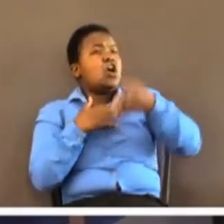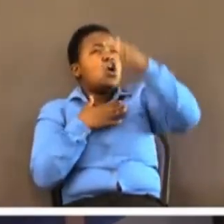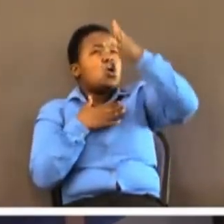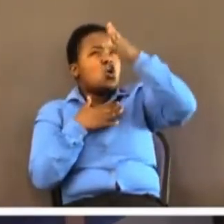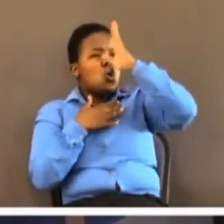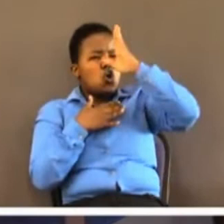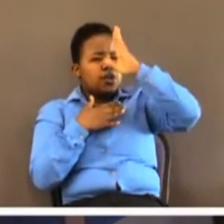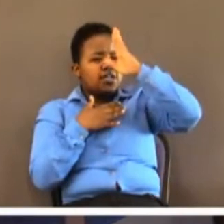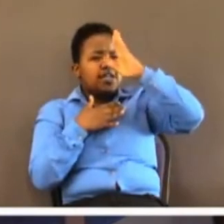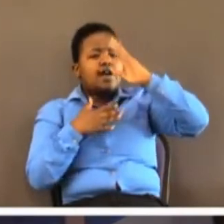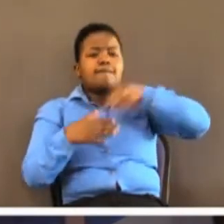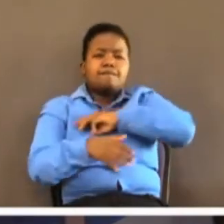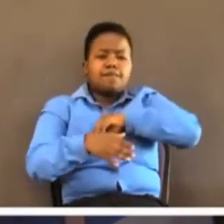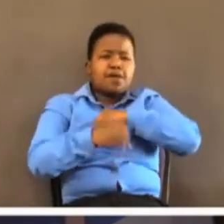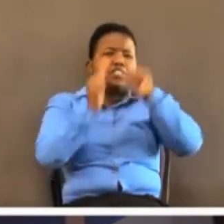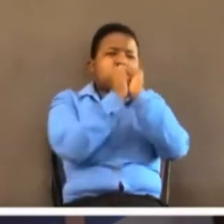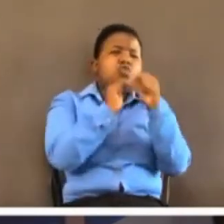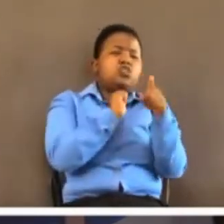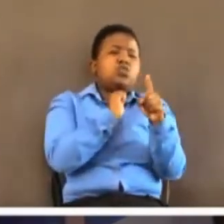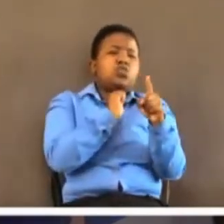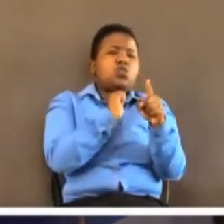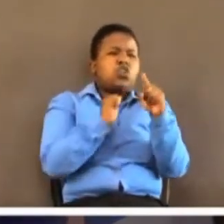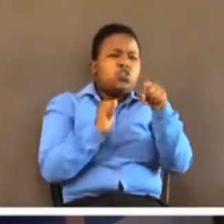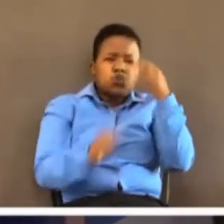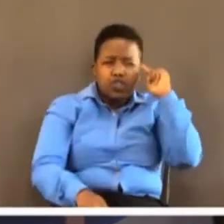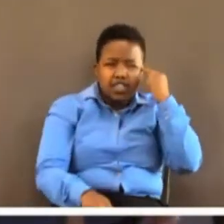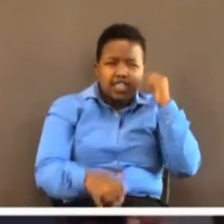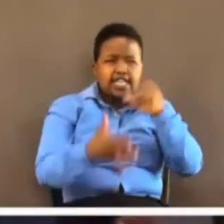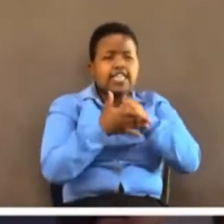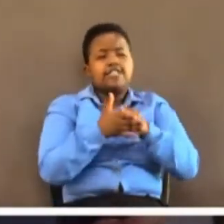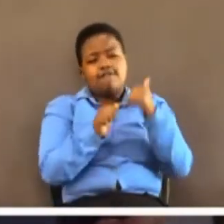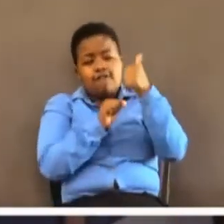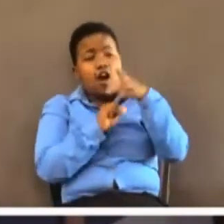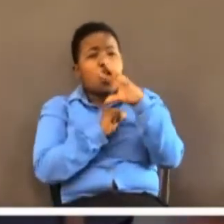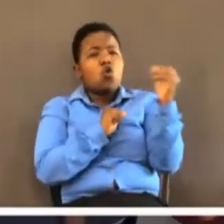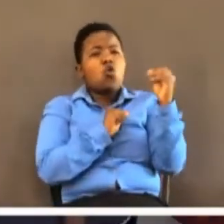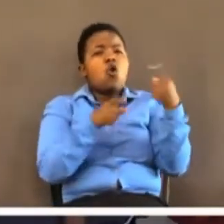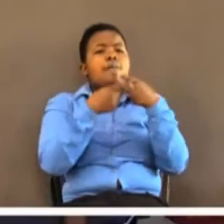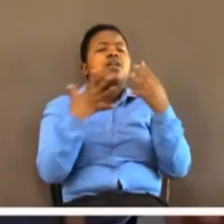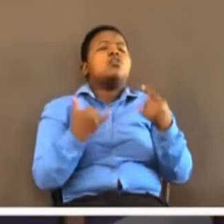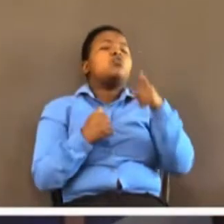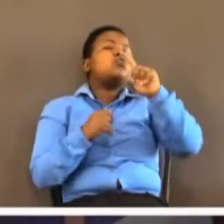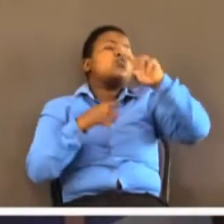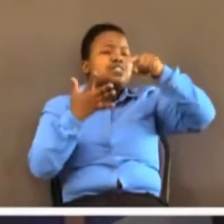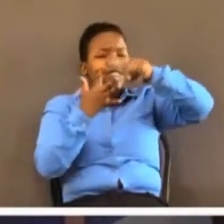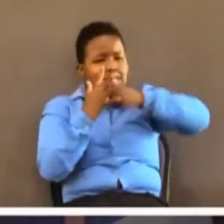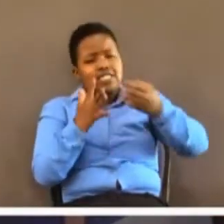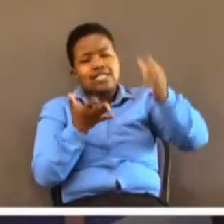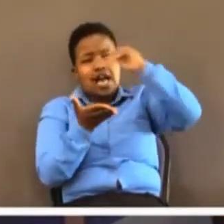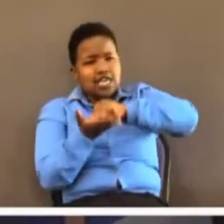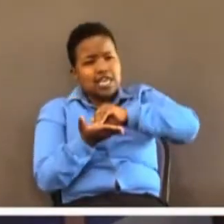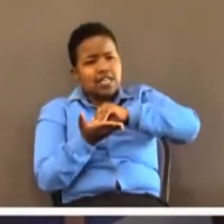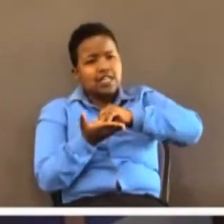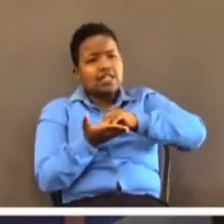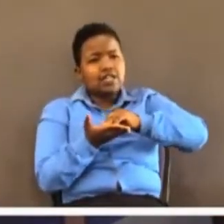too far but even at that farthest God is still available and you can start all over again. And friends I don't